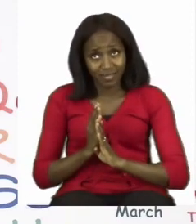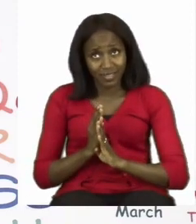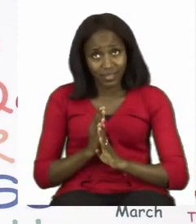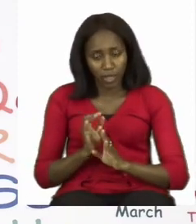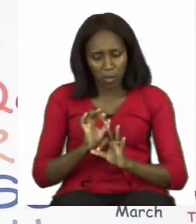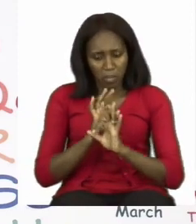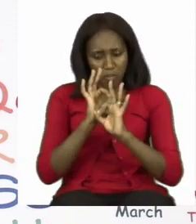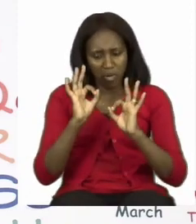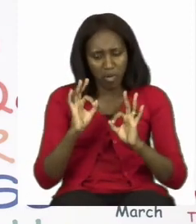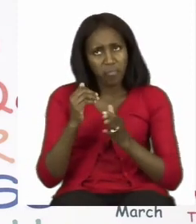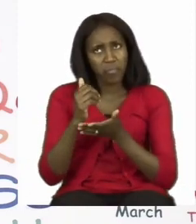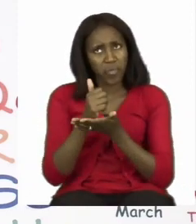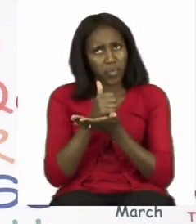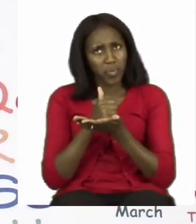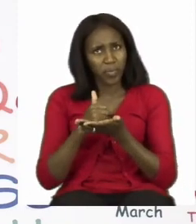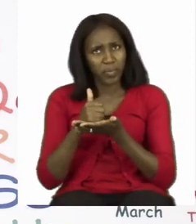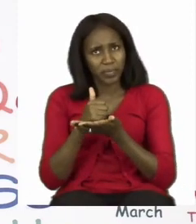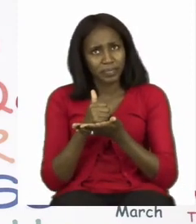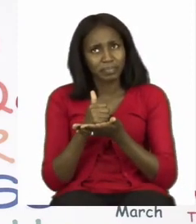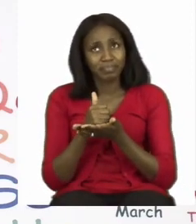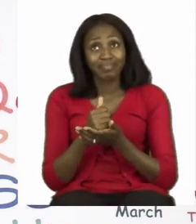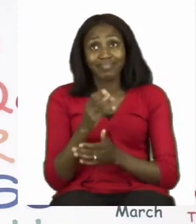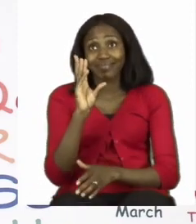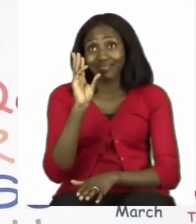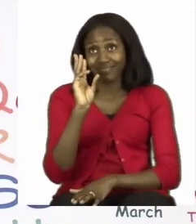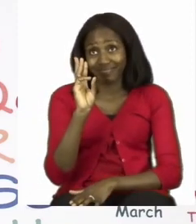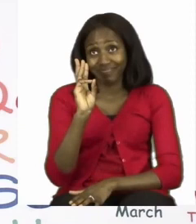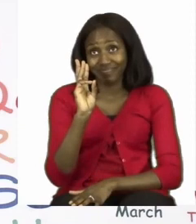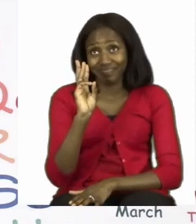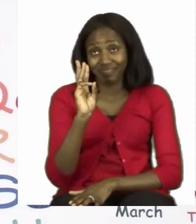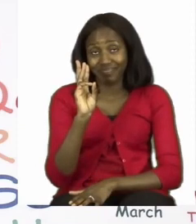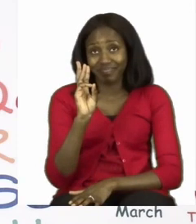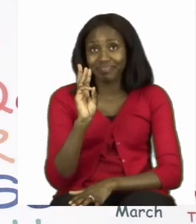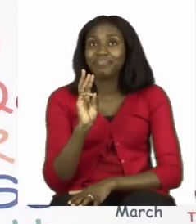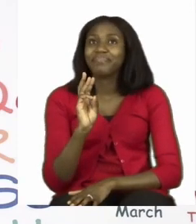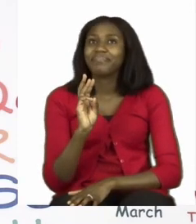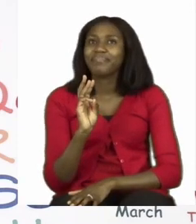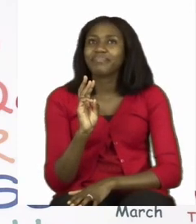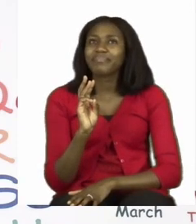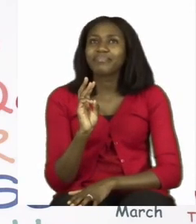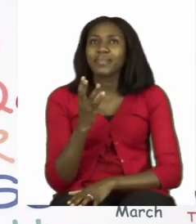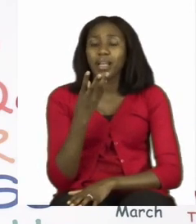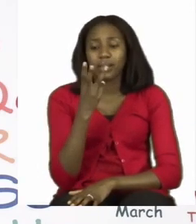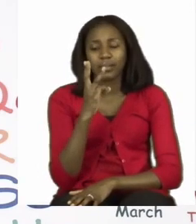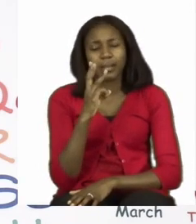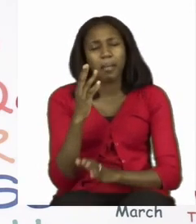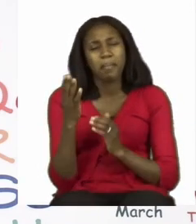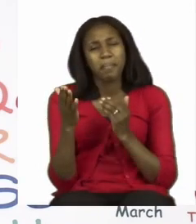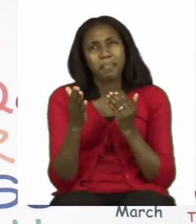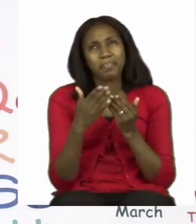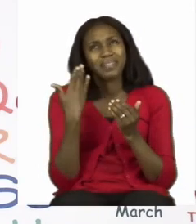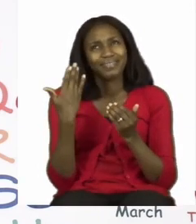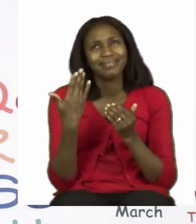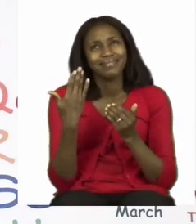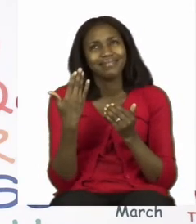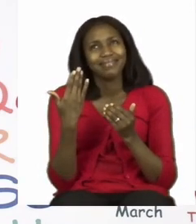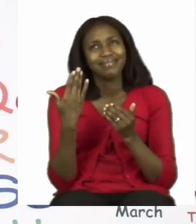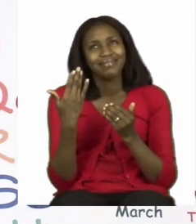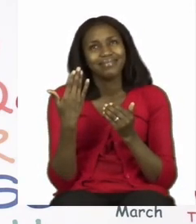smart and correct. Let's try number six. Let's six is very easy because it's